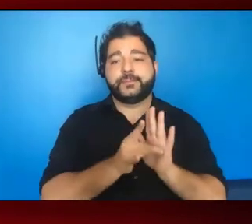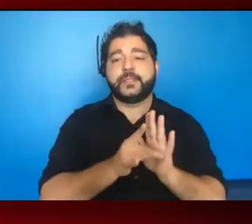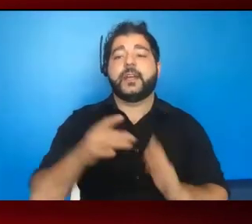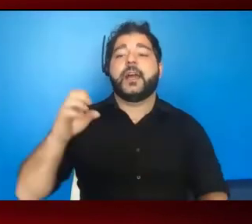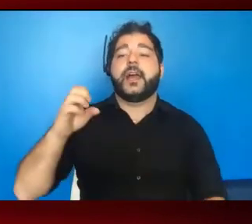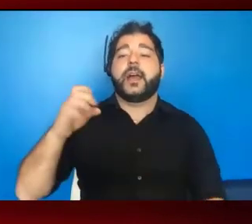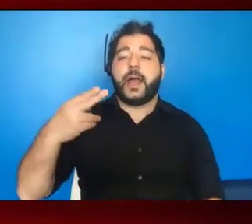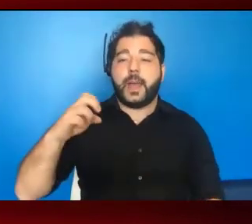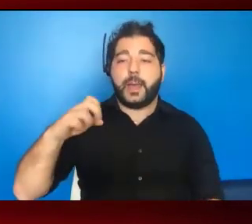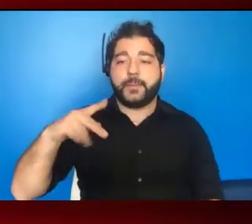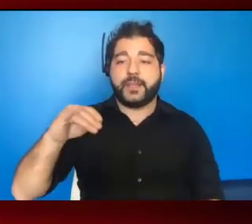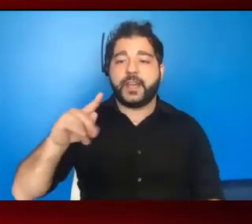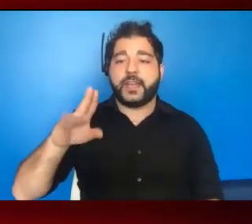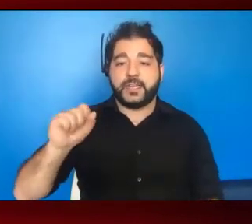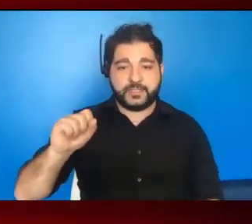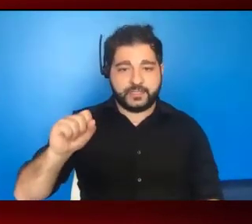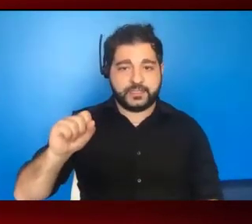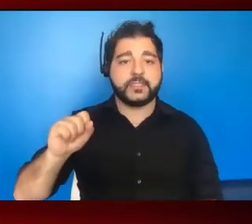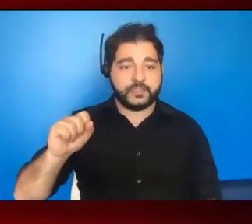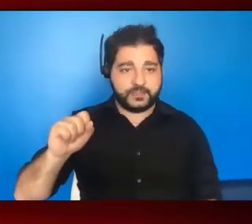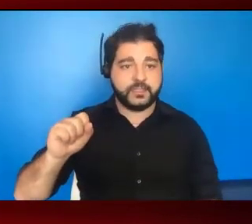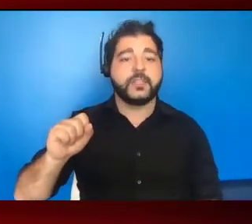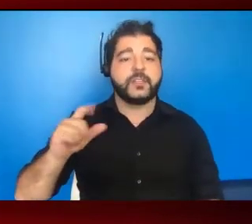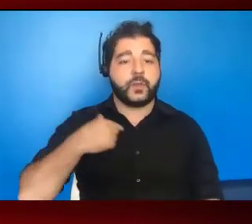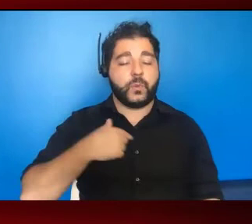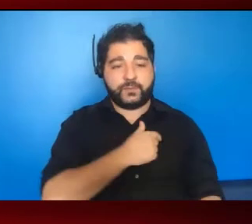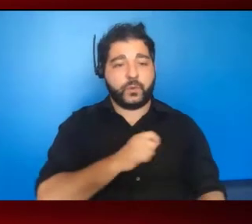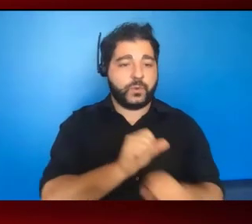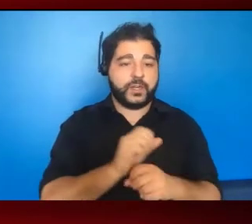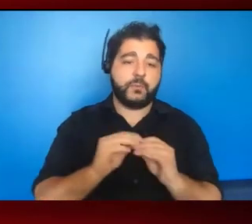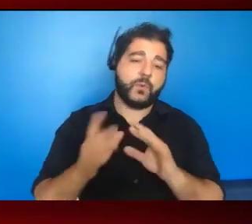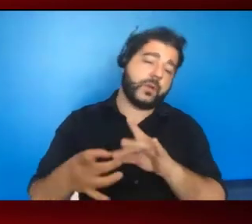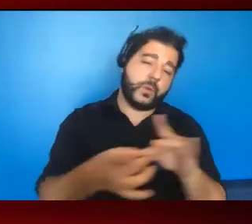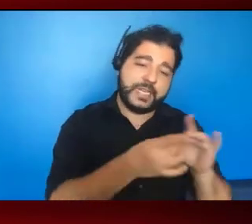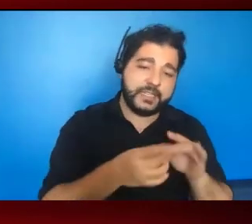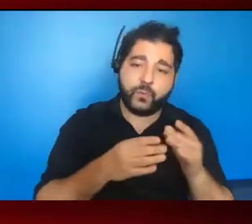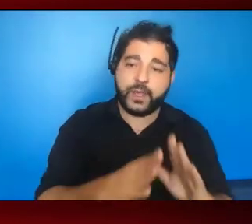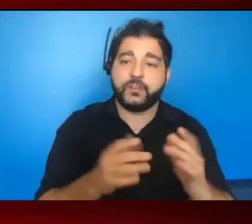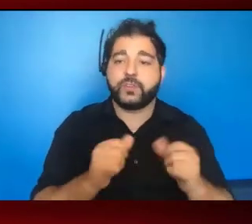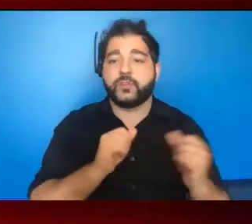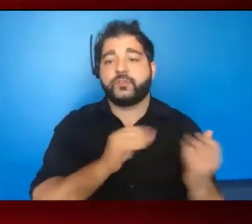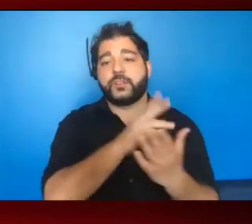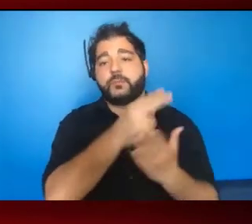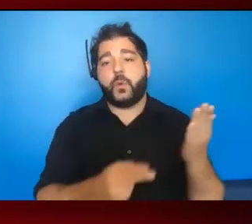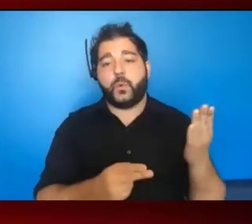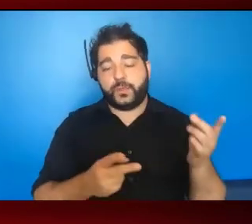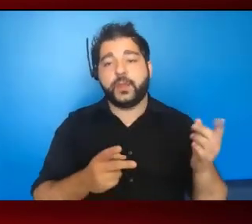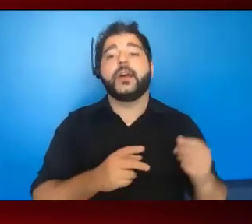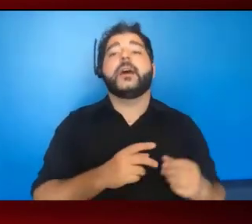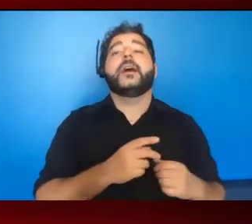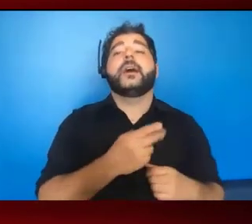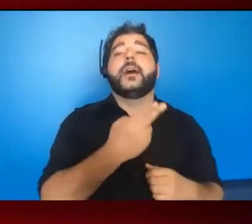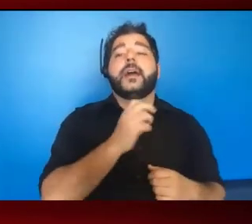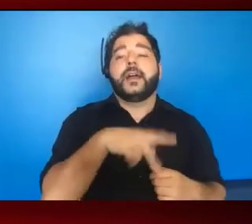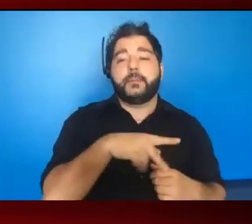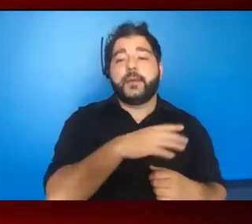are working together, and we have to work in a more cohesive fashion to be able to address the syndemics rather than